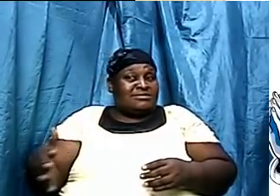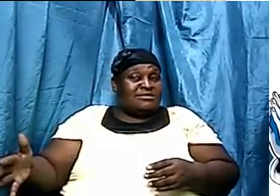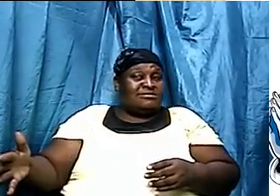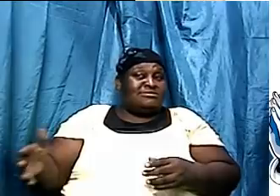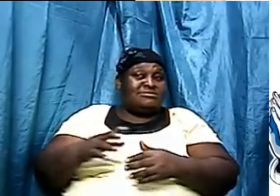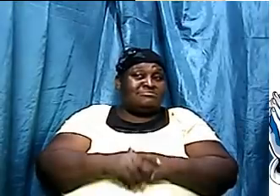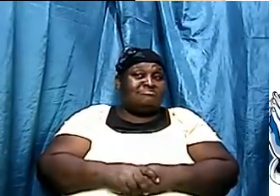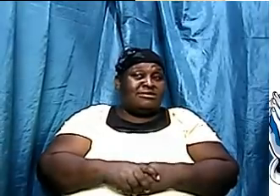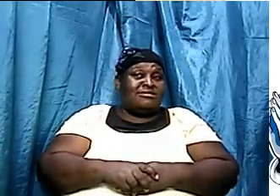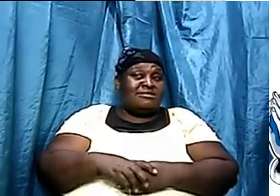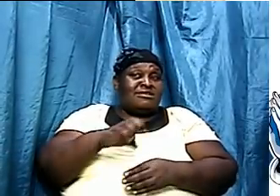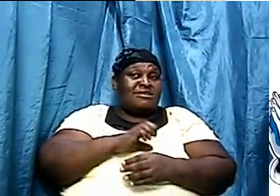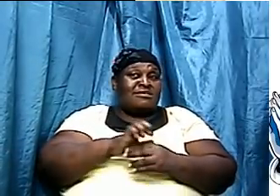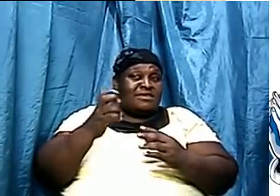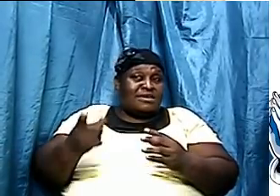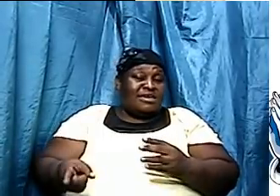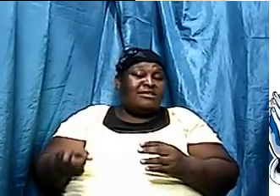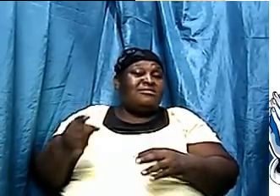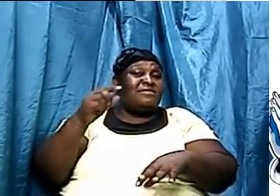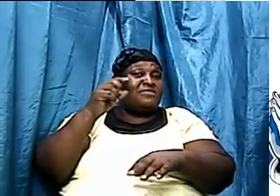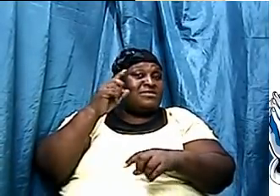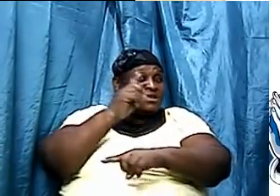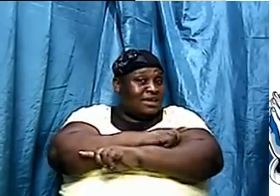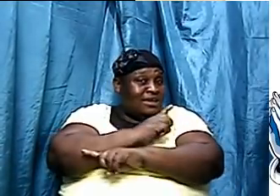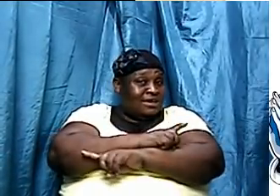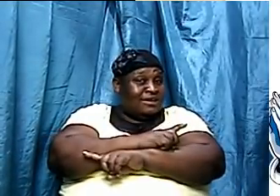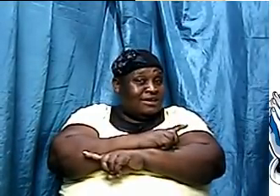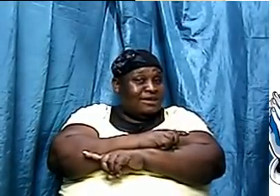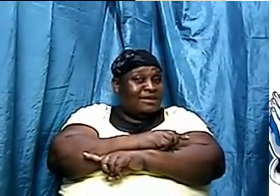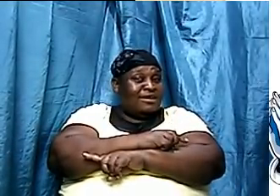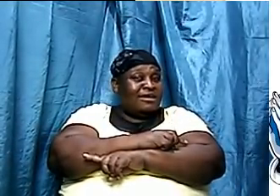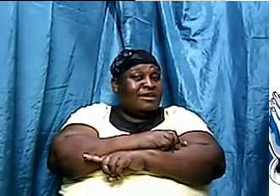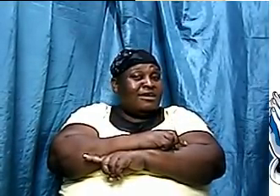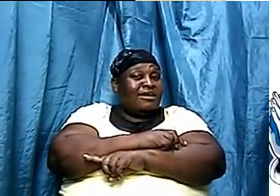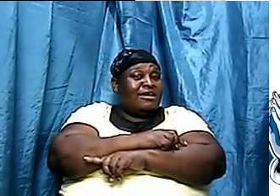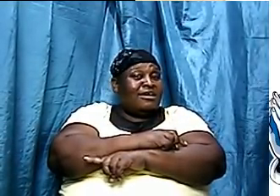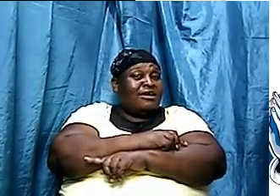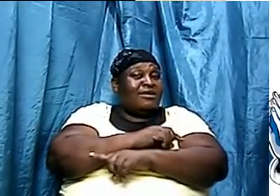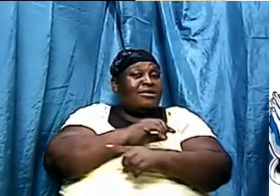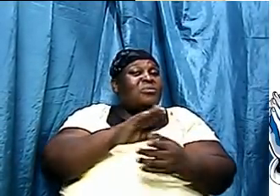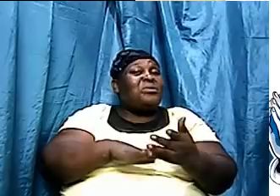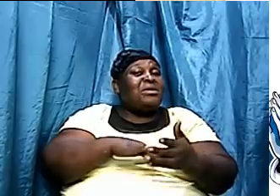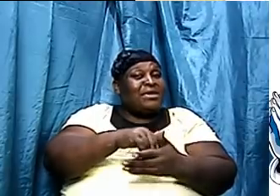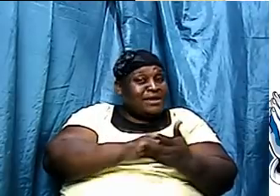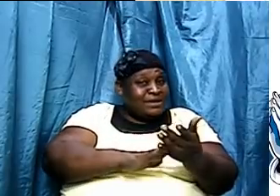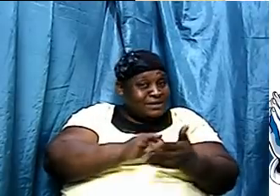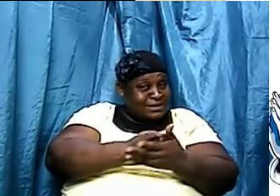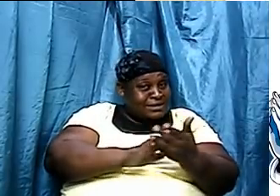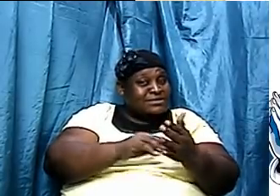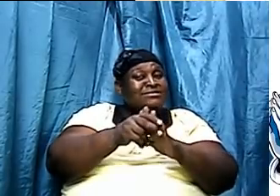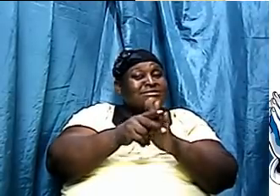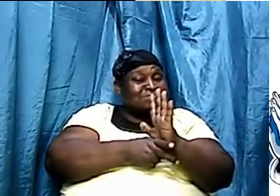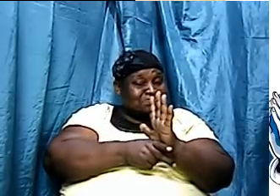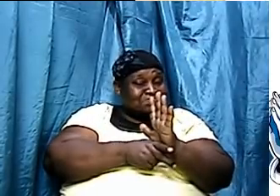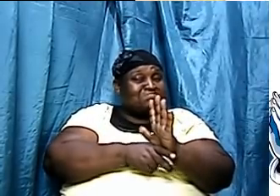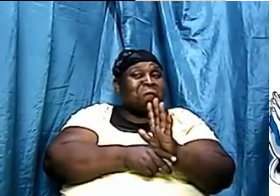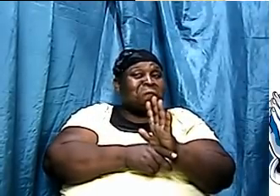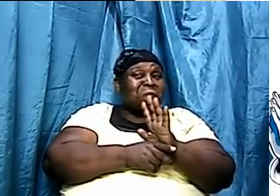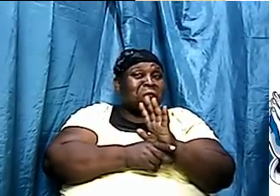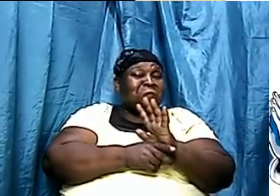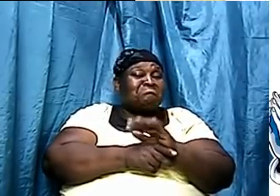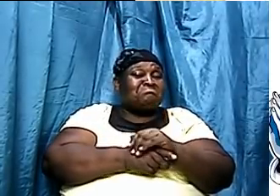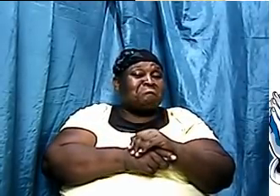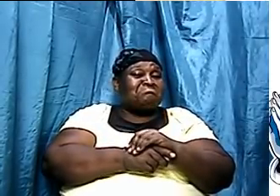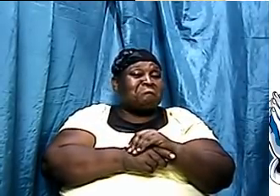take all of us we have our time we come we flourish and we gone back down evolution had it wrong